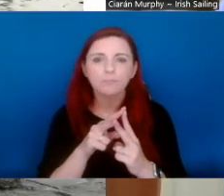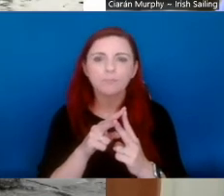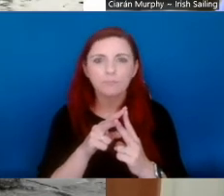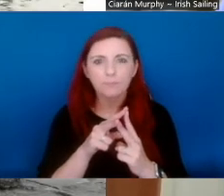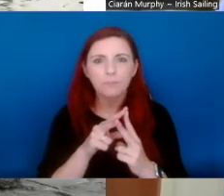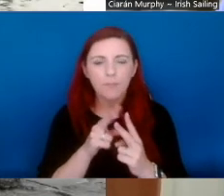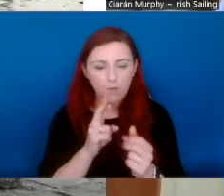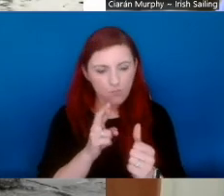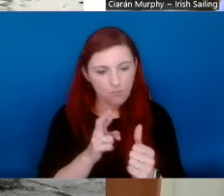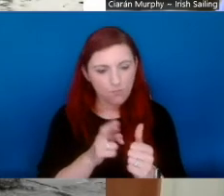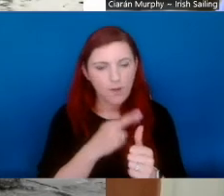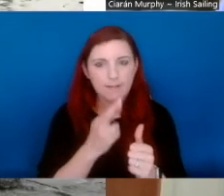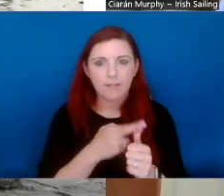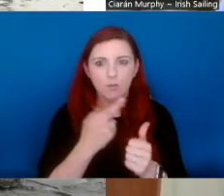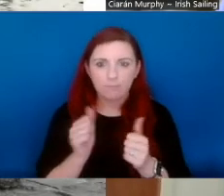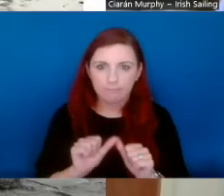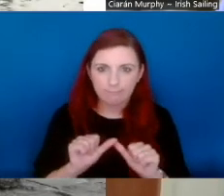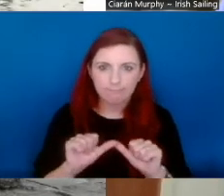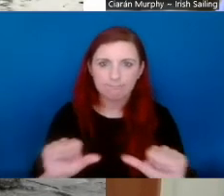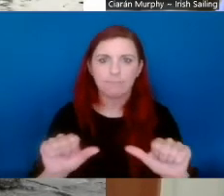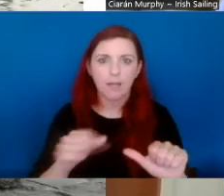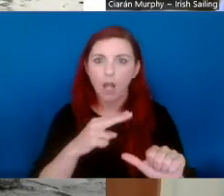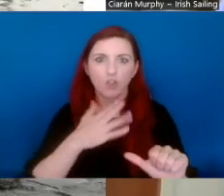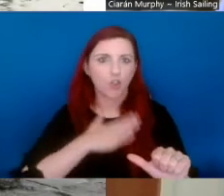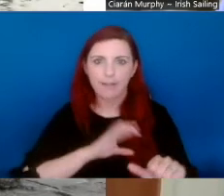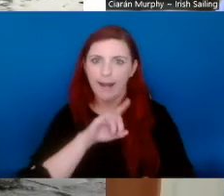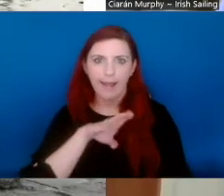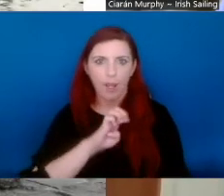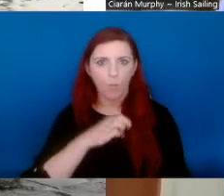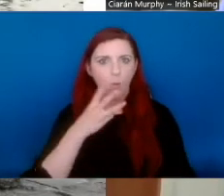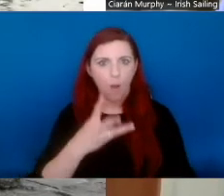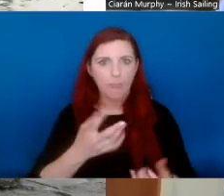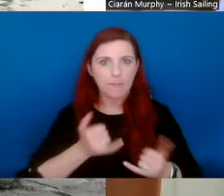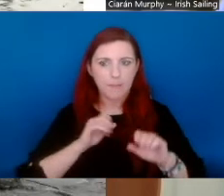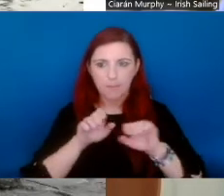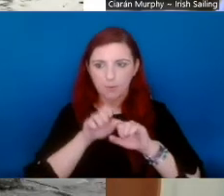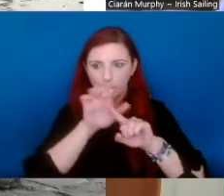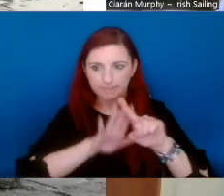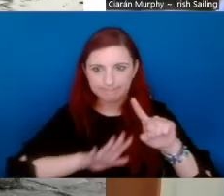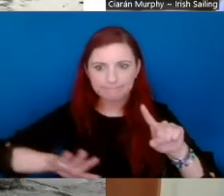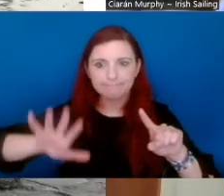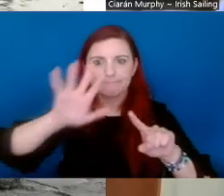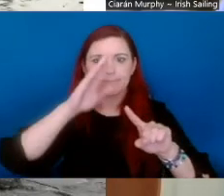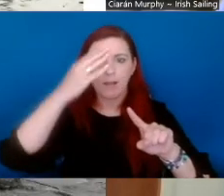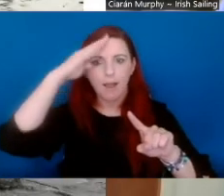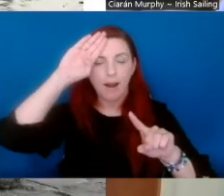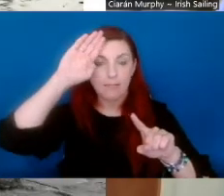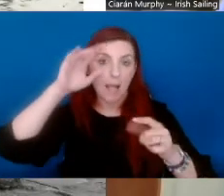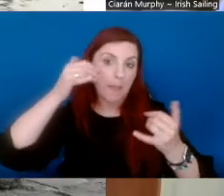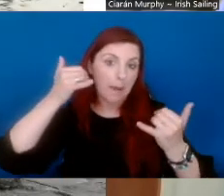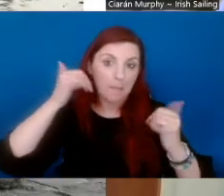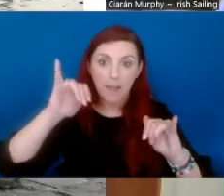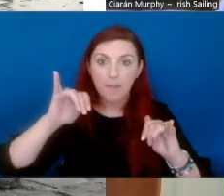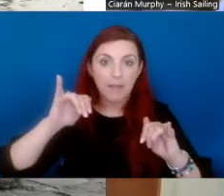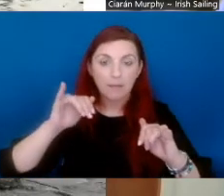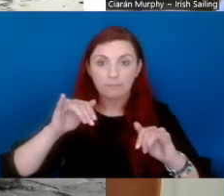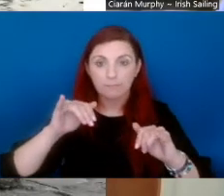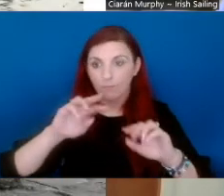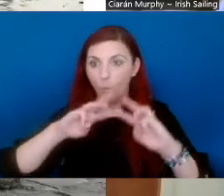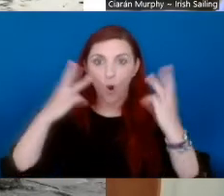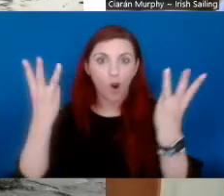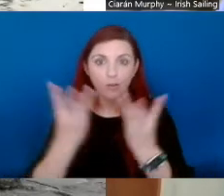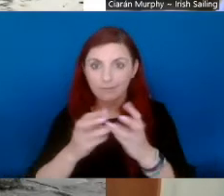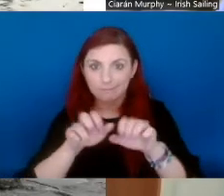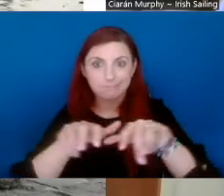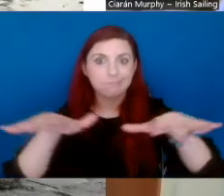work with these two projects and, you know, get these, I suppose, ready to move